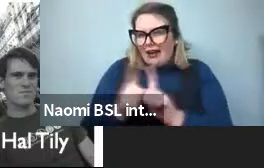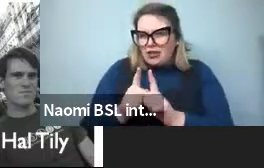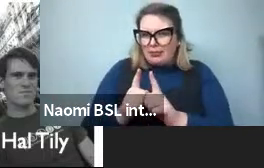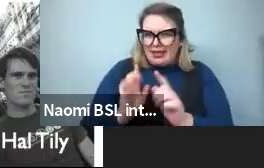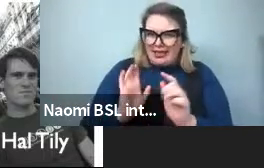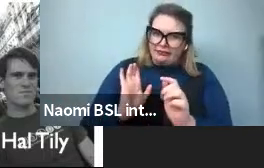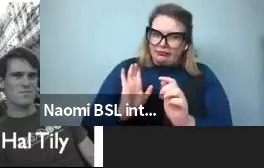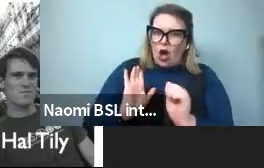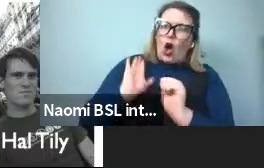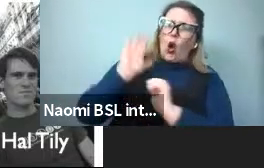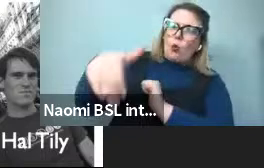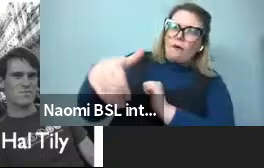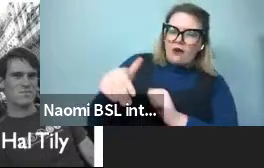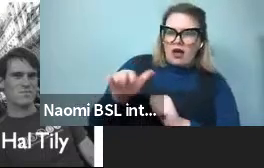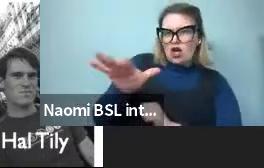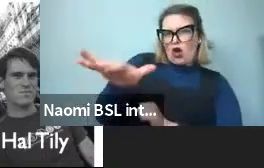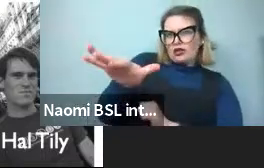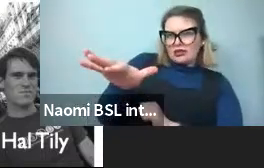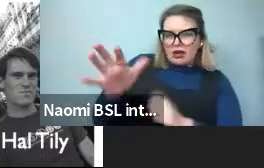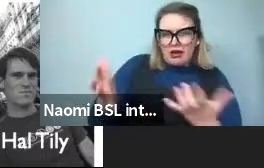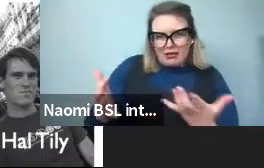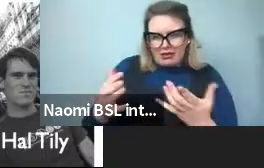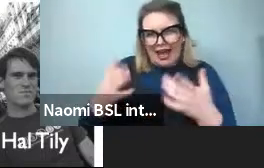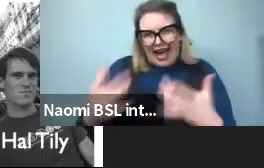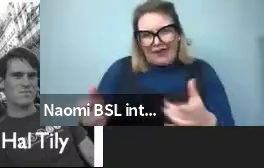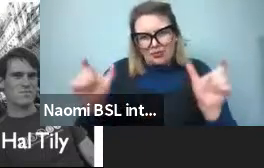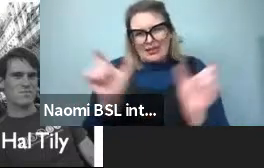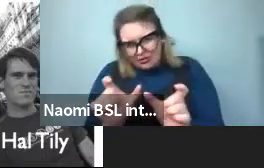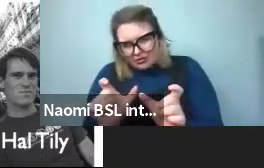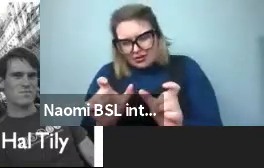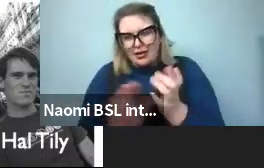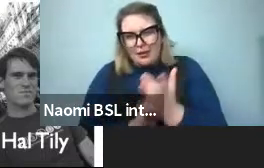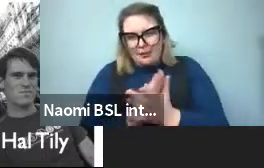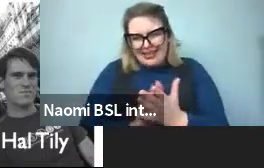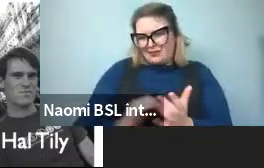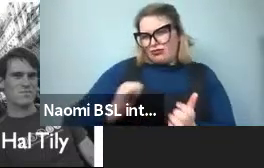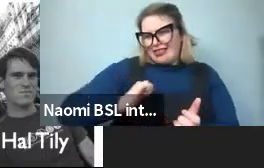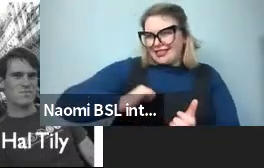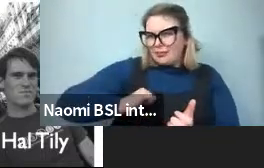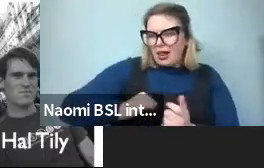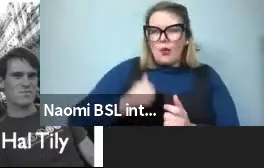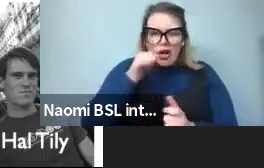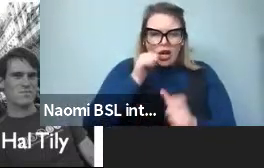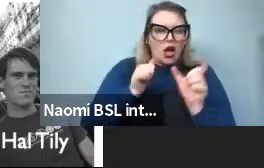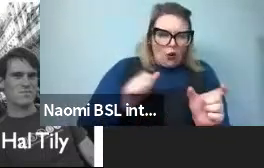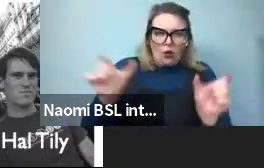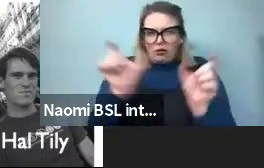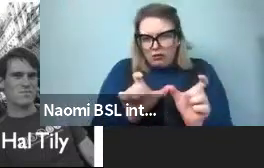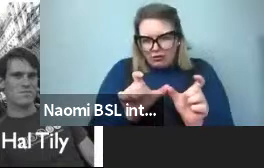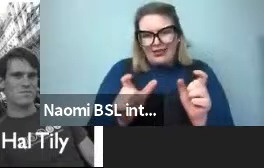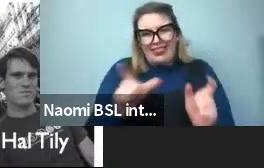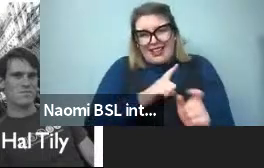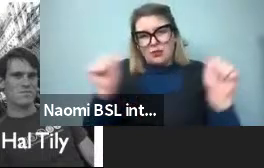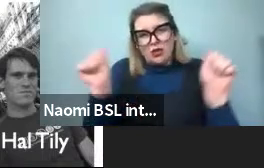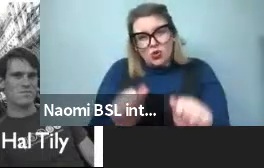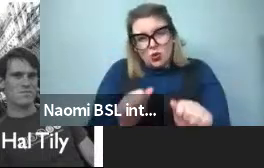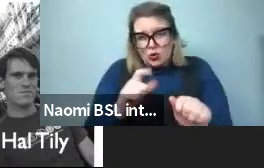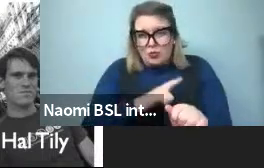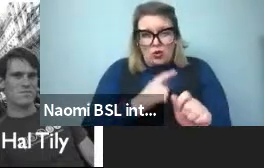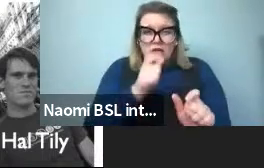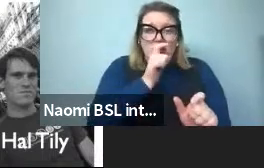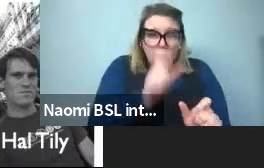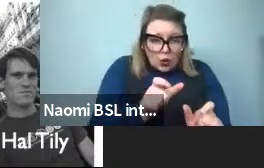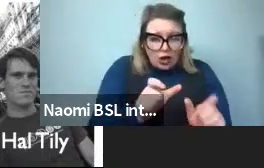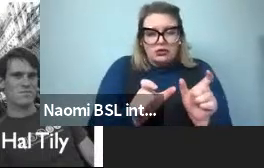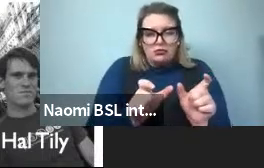context in which these words appear are extremely predictable, leading to possibly allowing these words to be short because they're predictable. And so what